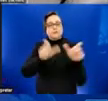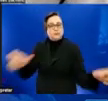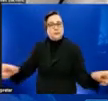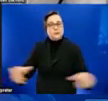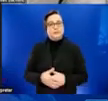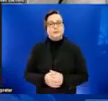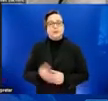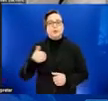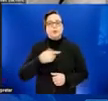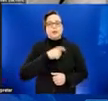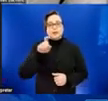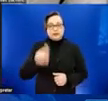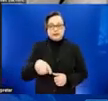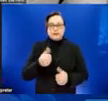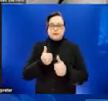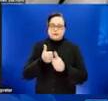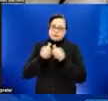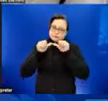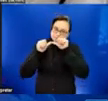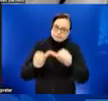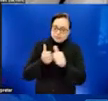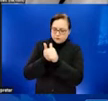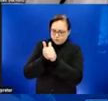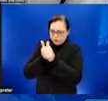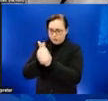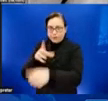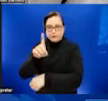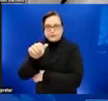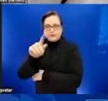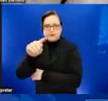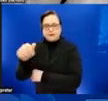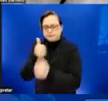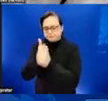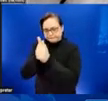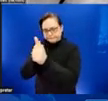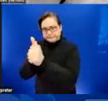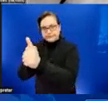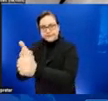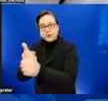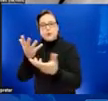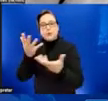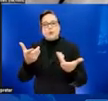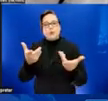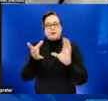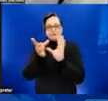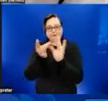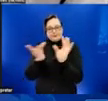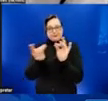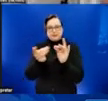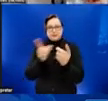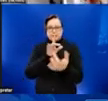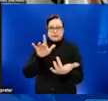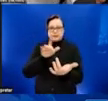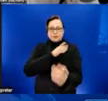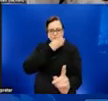so that we can speak directly to those getting infected and those with an increased chance of exposure. Next slide,